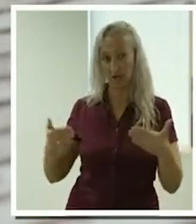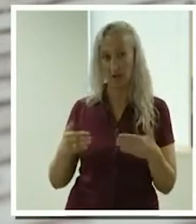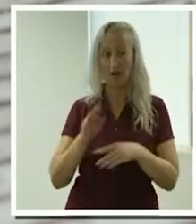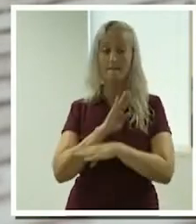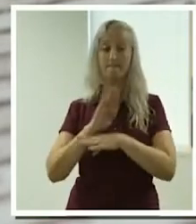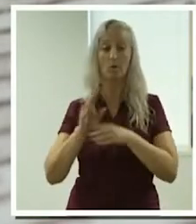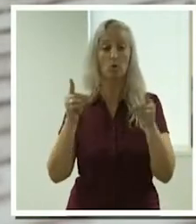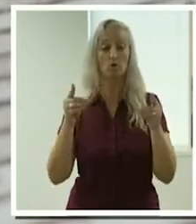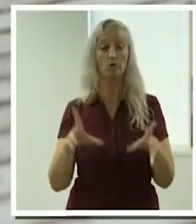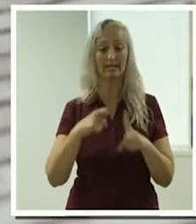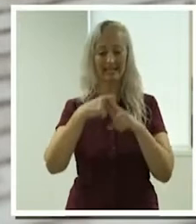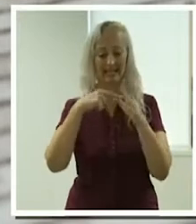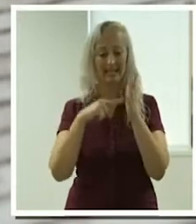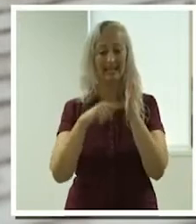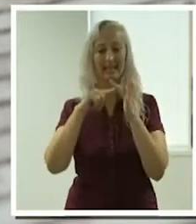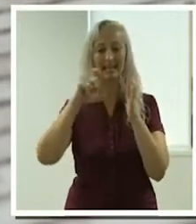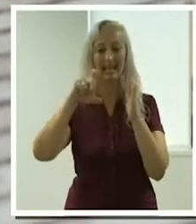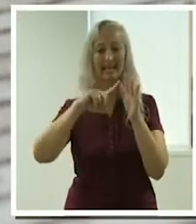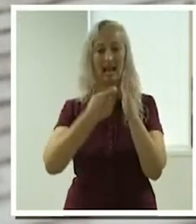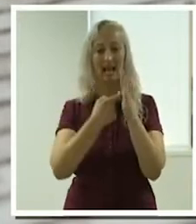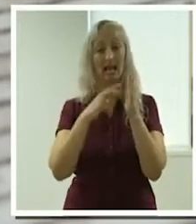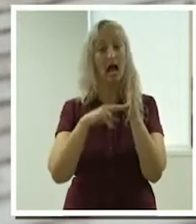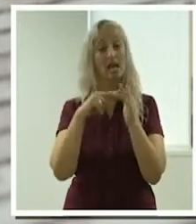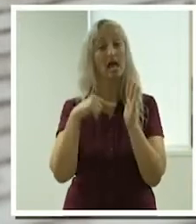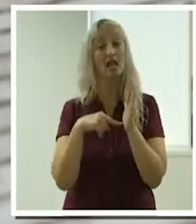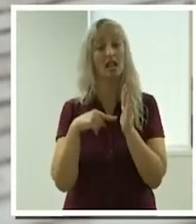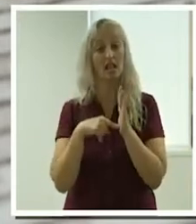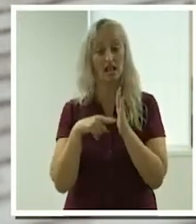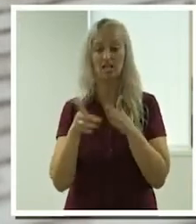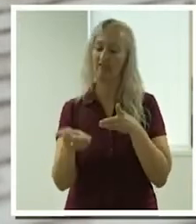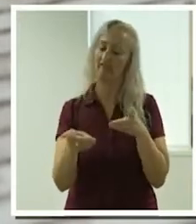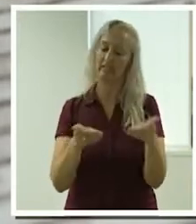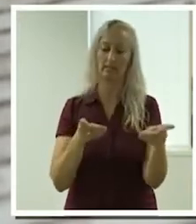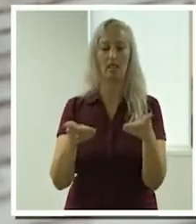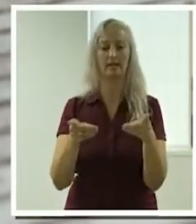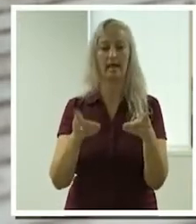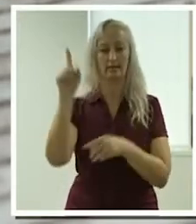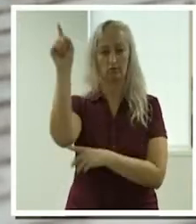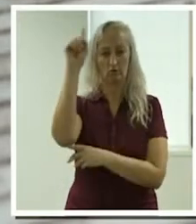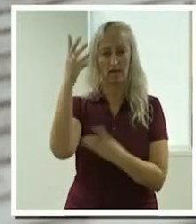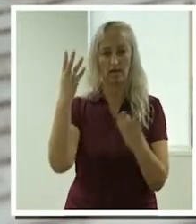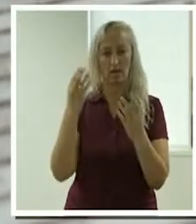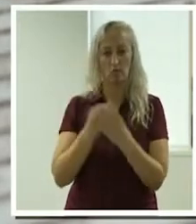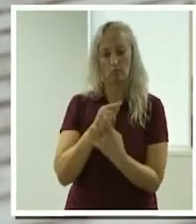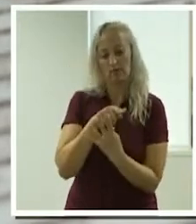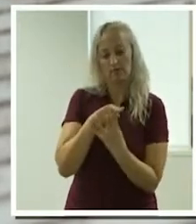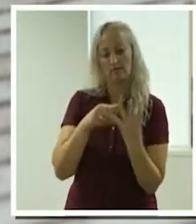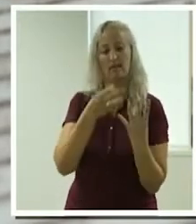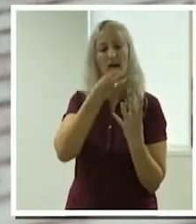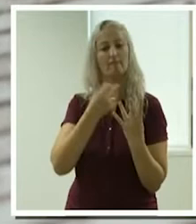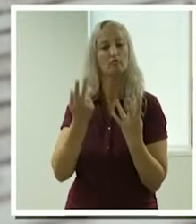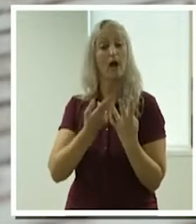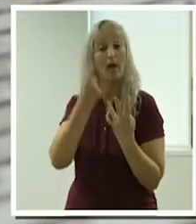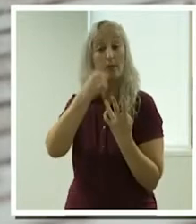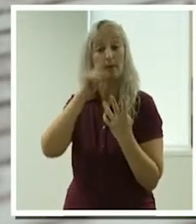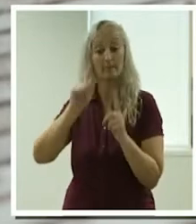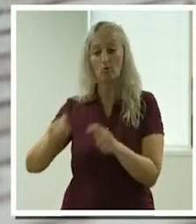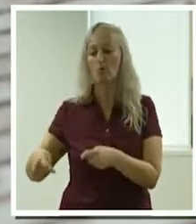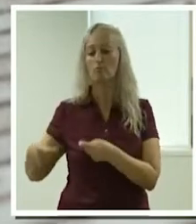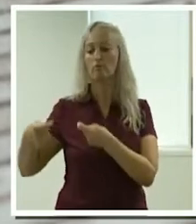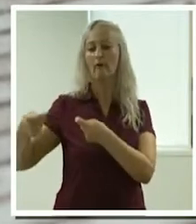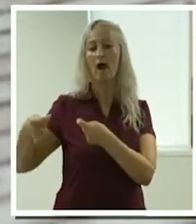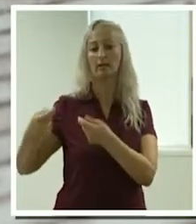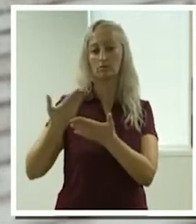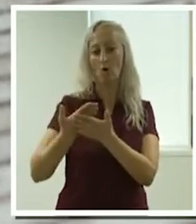Connell, the Mabel board member, Kate Connell, who will facilitate the discussion with our representatives from the Mabel community of independent support